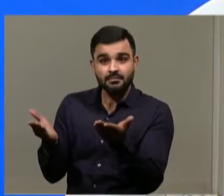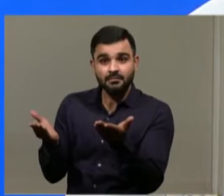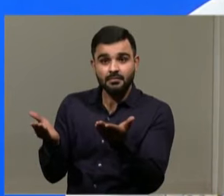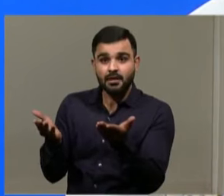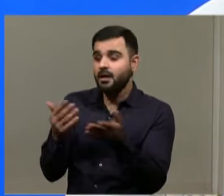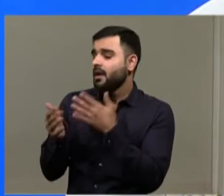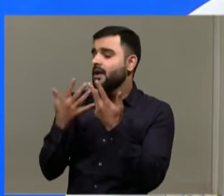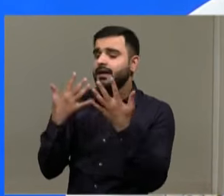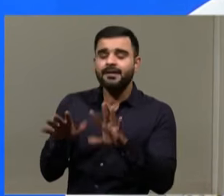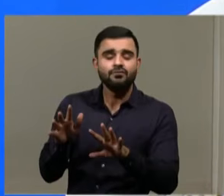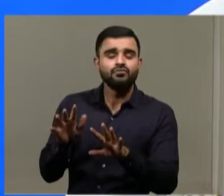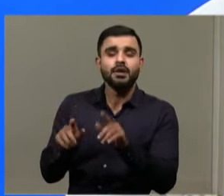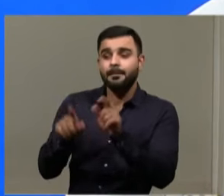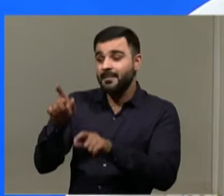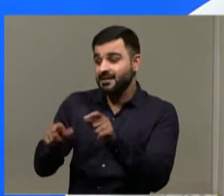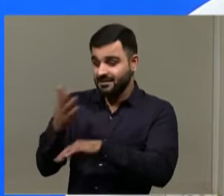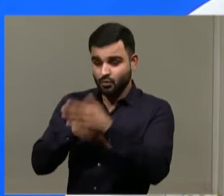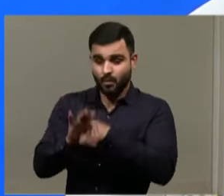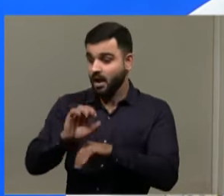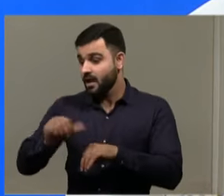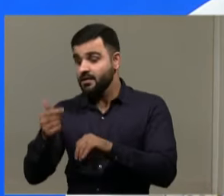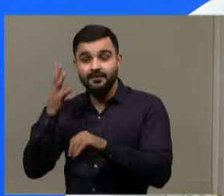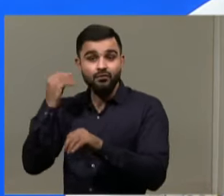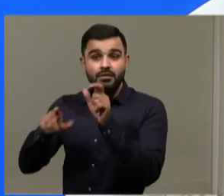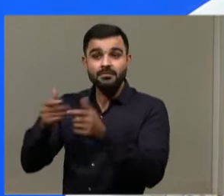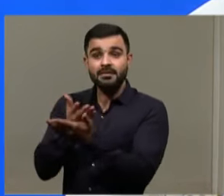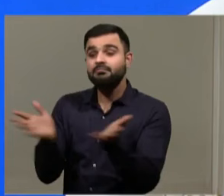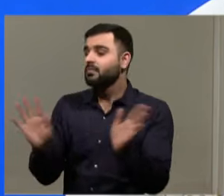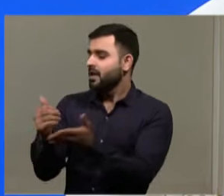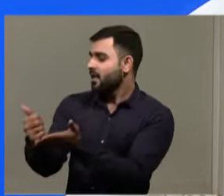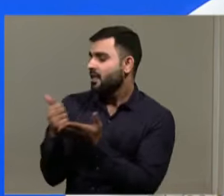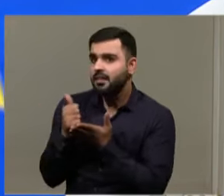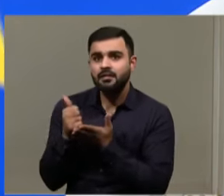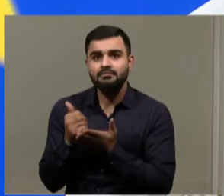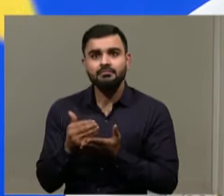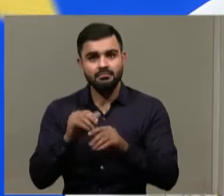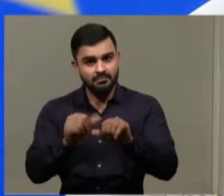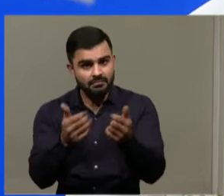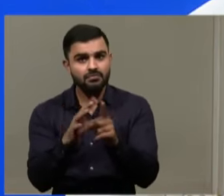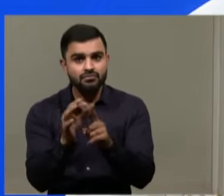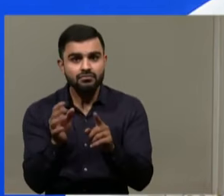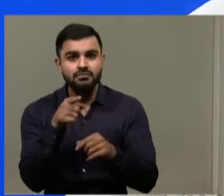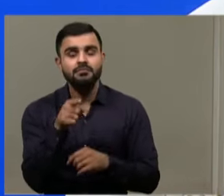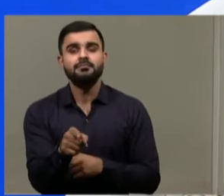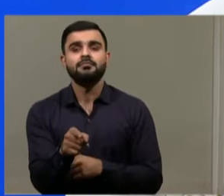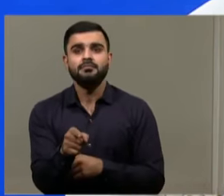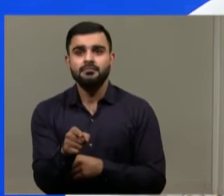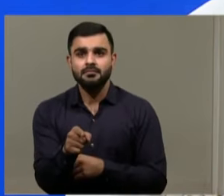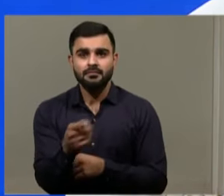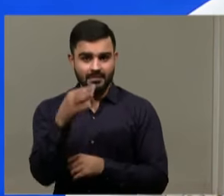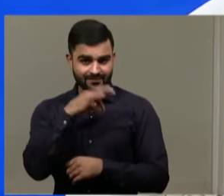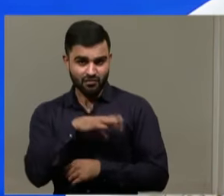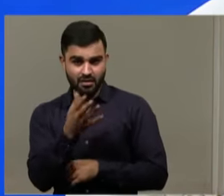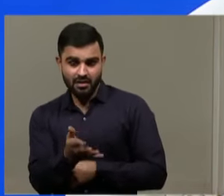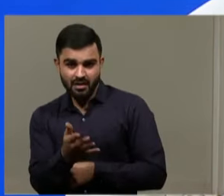if any person with able body asked, you know, any, any help, will you be taking, you know, will you be